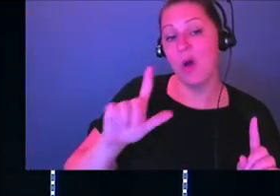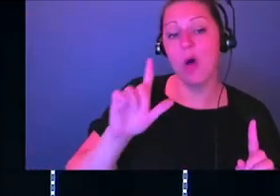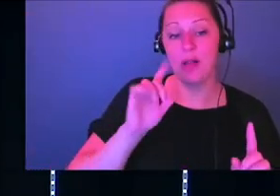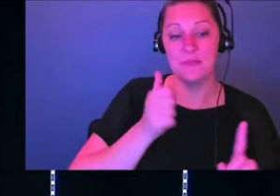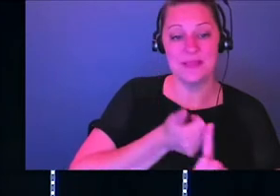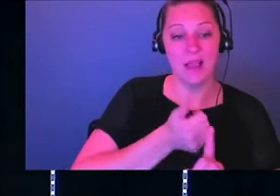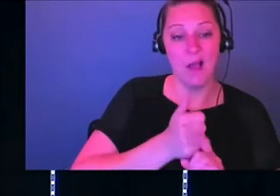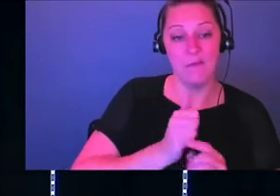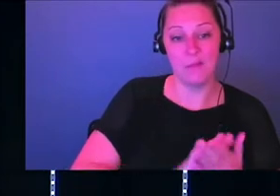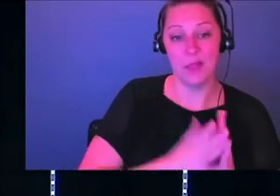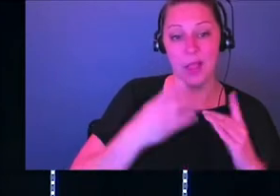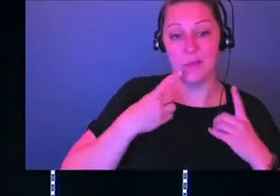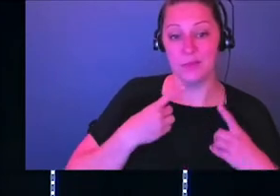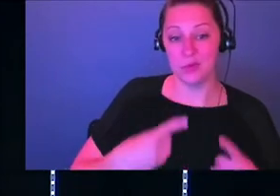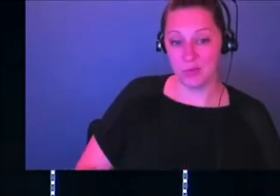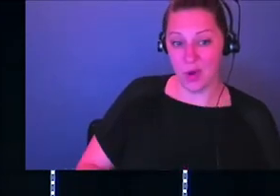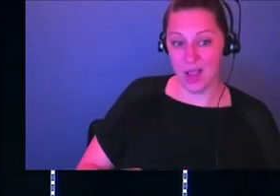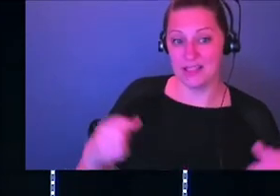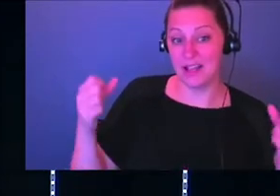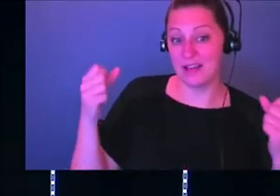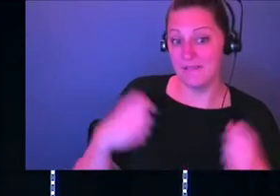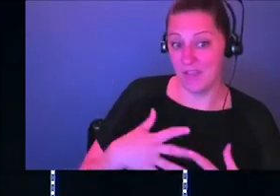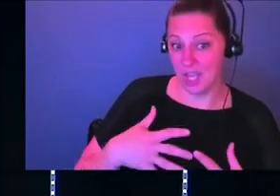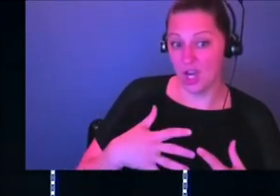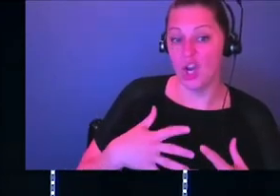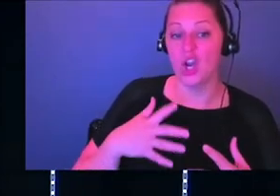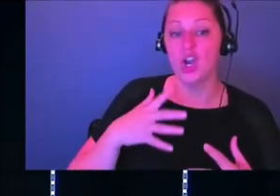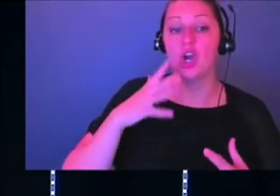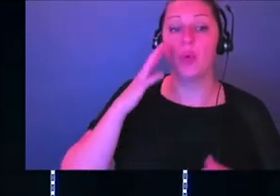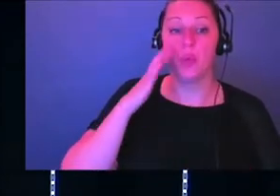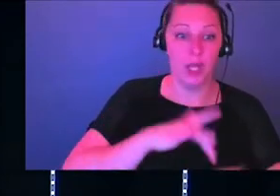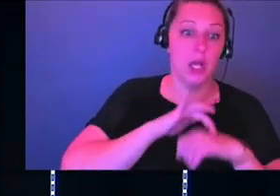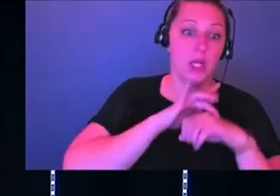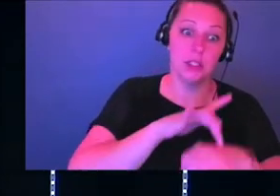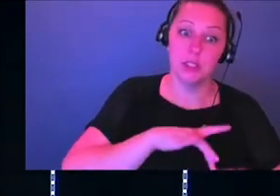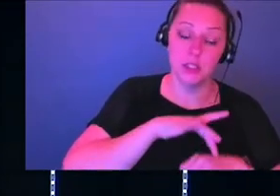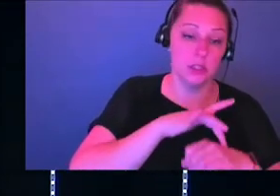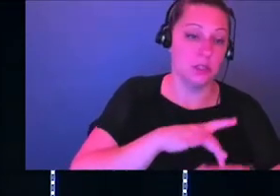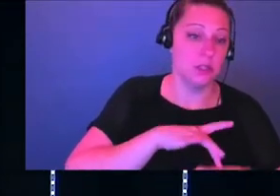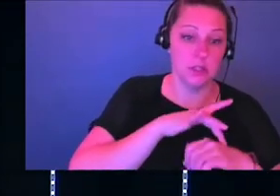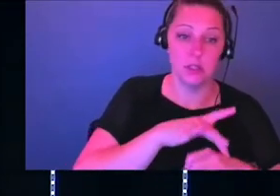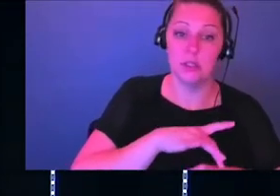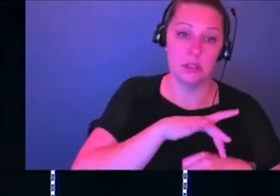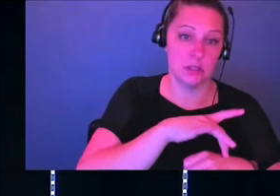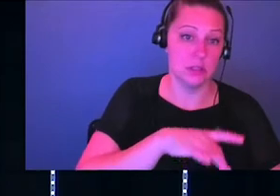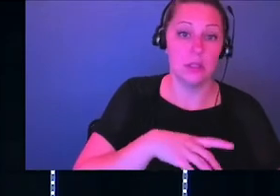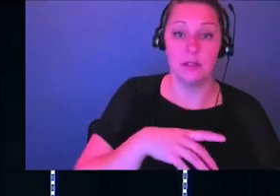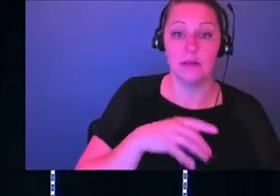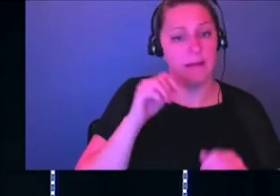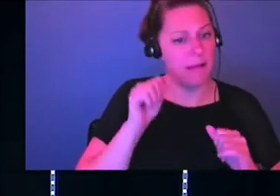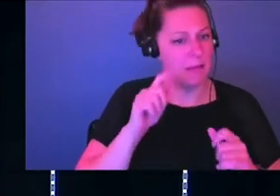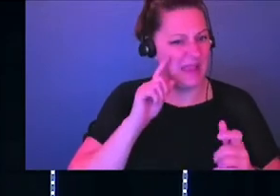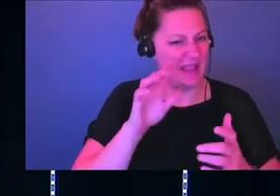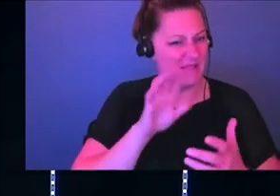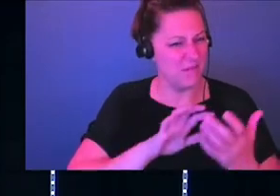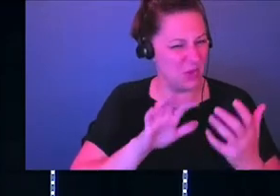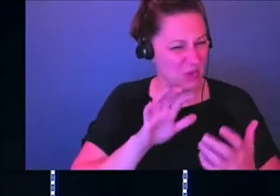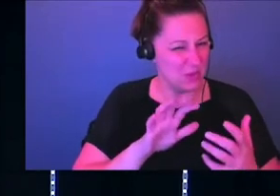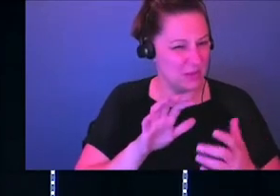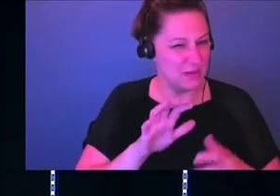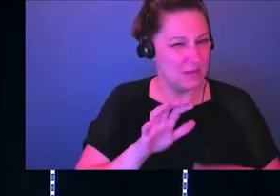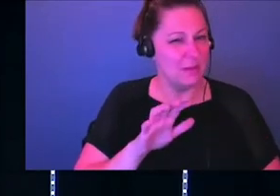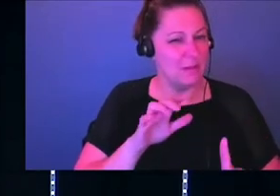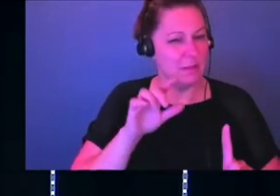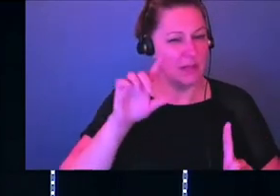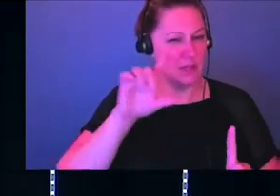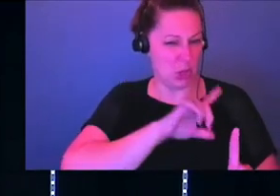depression and fear, would torment him. Again, it can be confusing because we see that it says